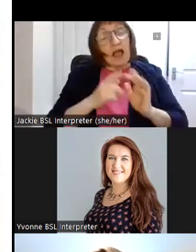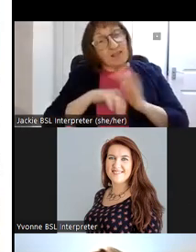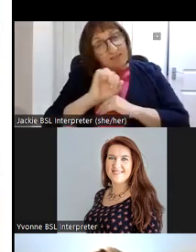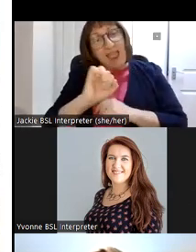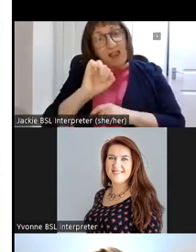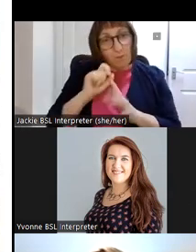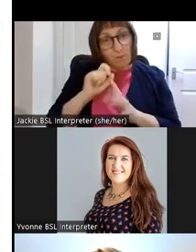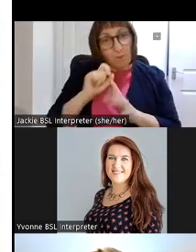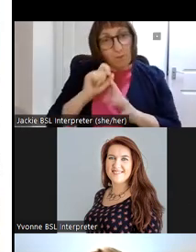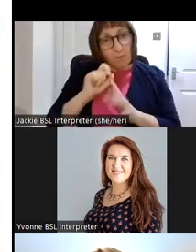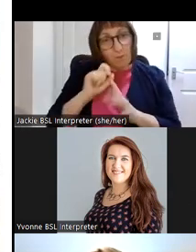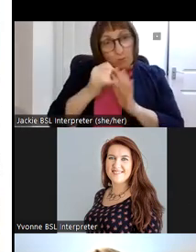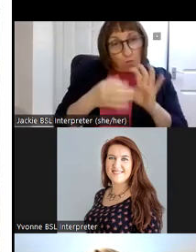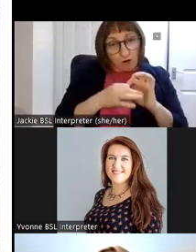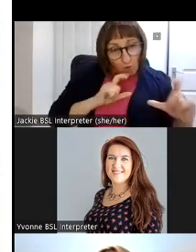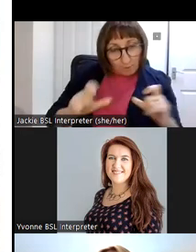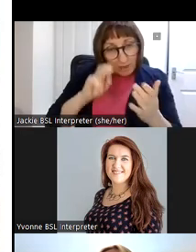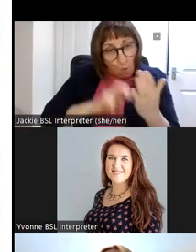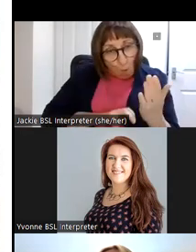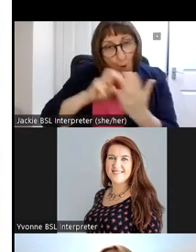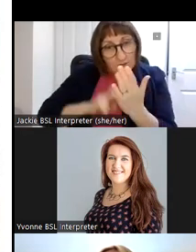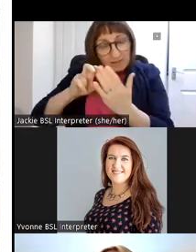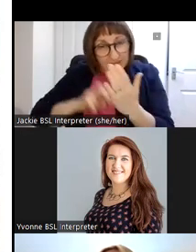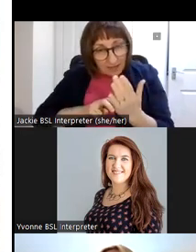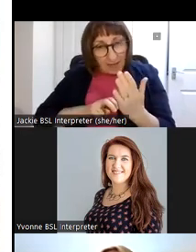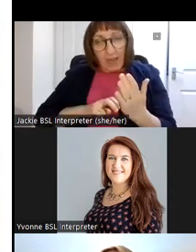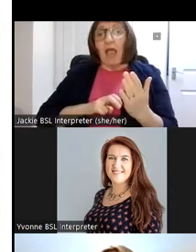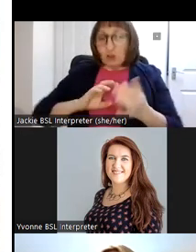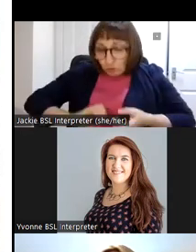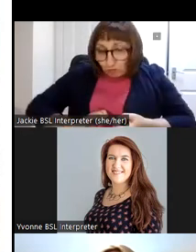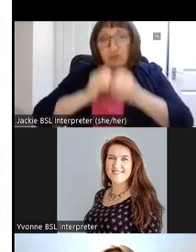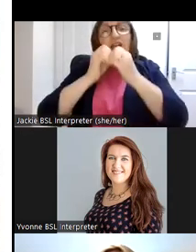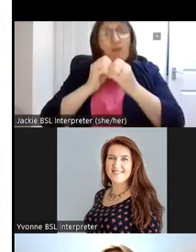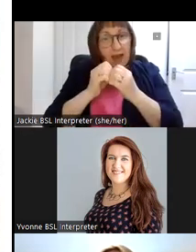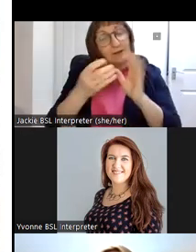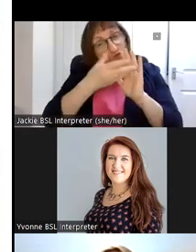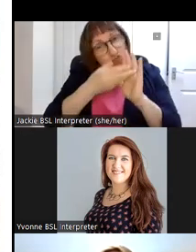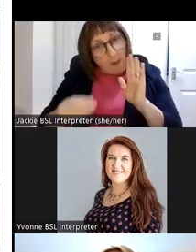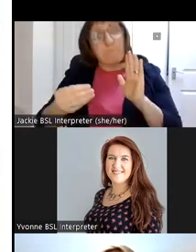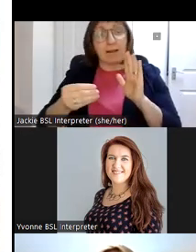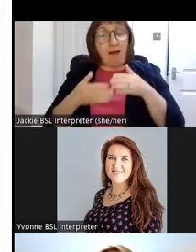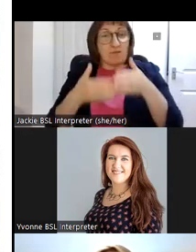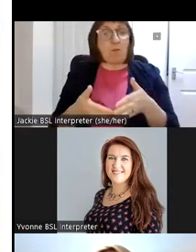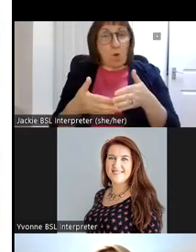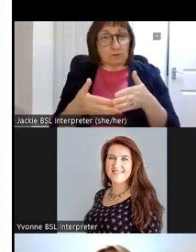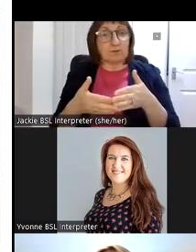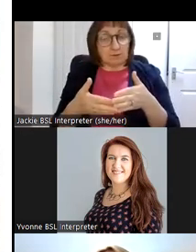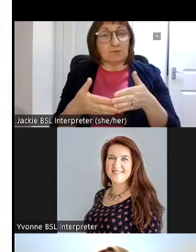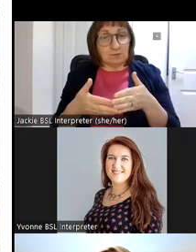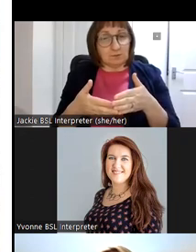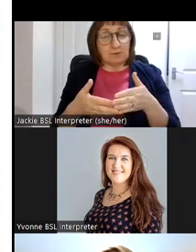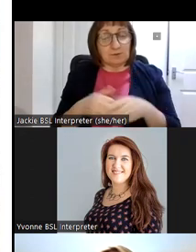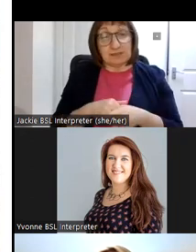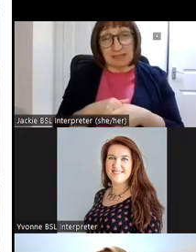project worked from these recorded notes uh to recreate a replica of the boat so